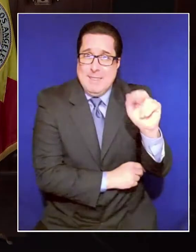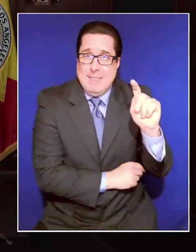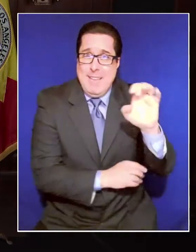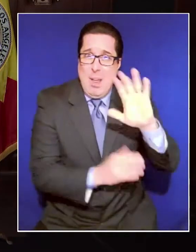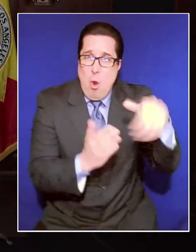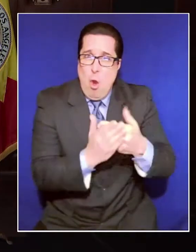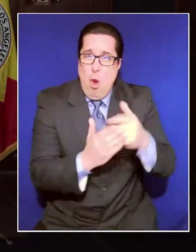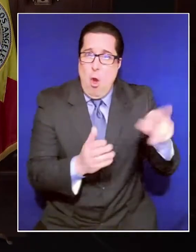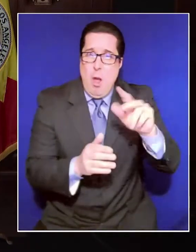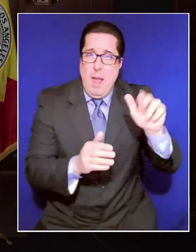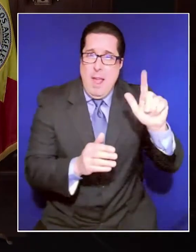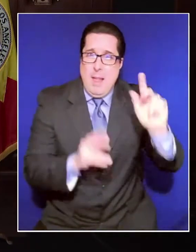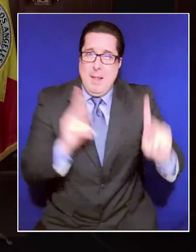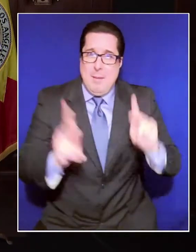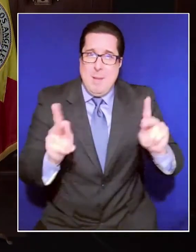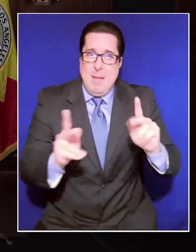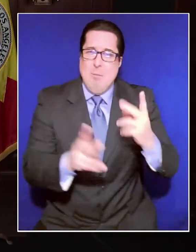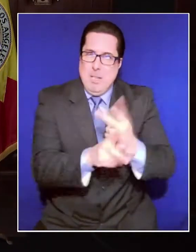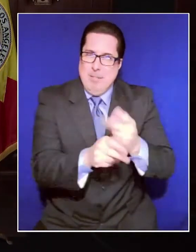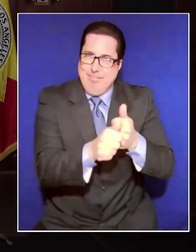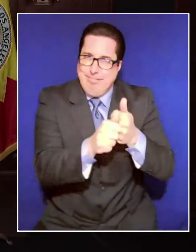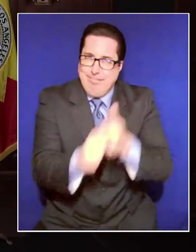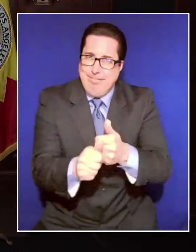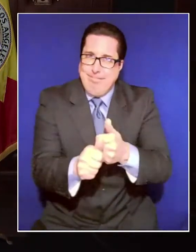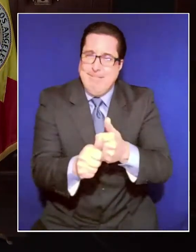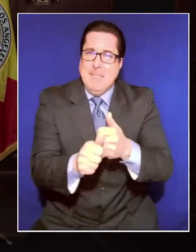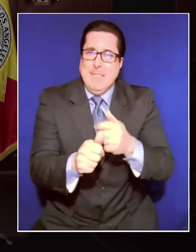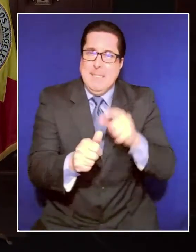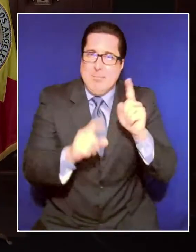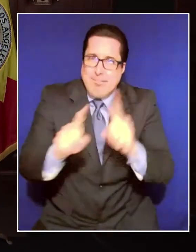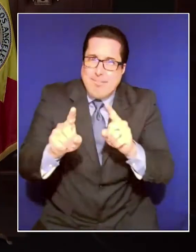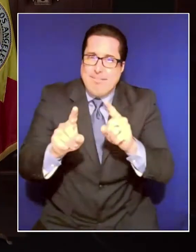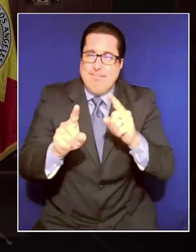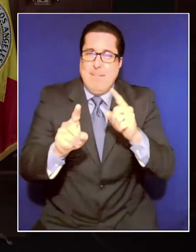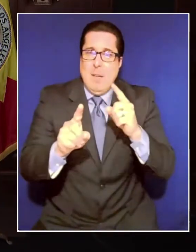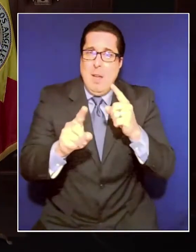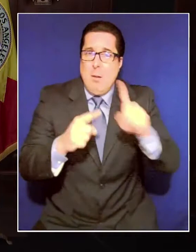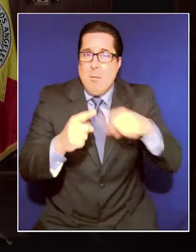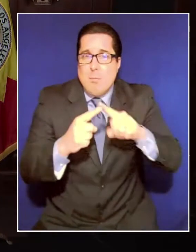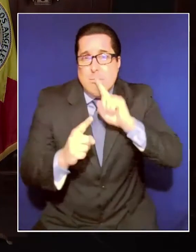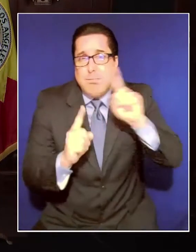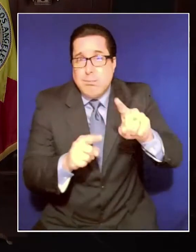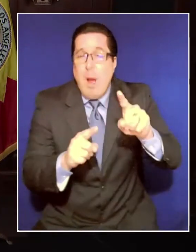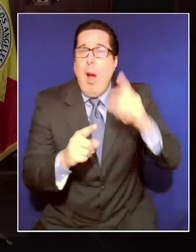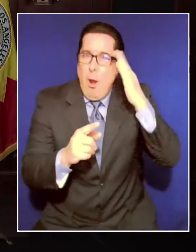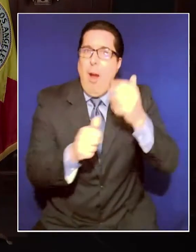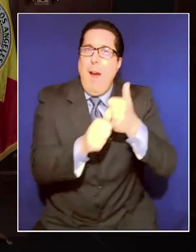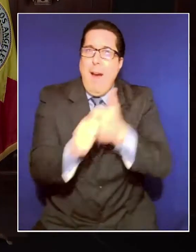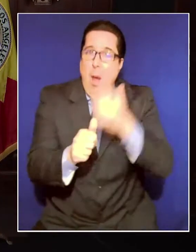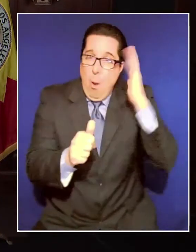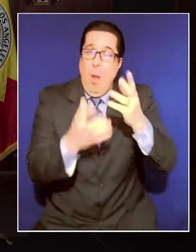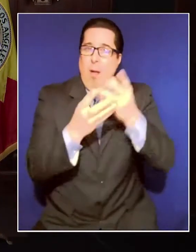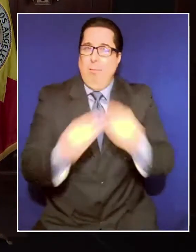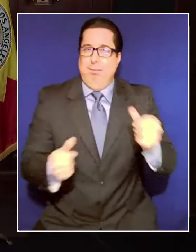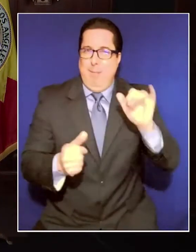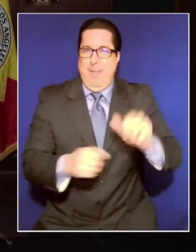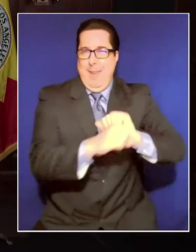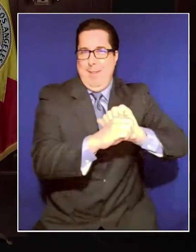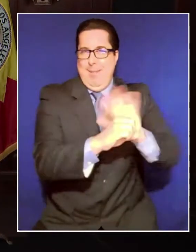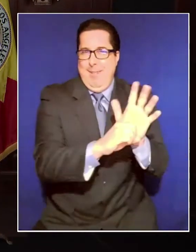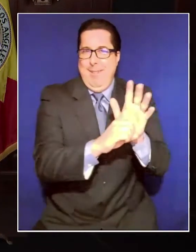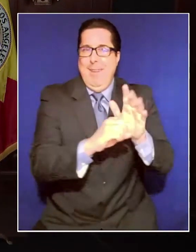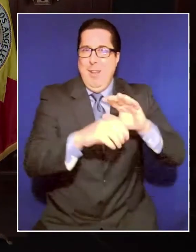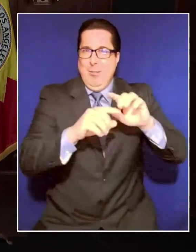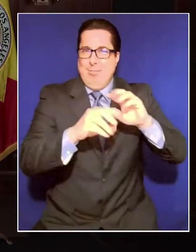as we put this pandemic to an end once and for all. This week we are delivering more vaccines more quickly